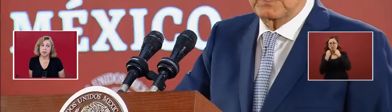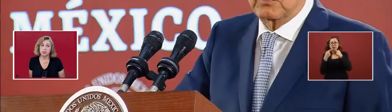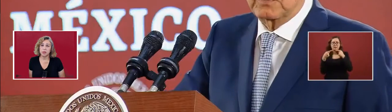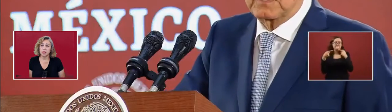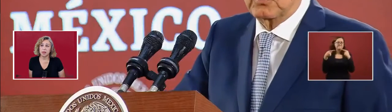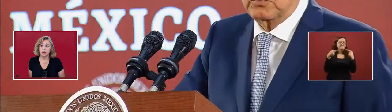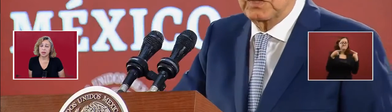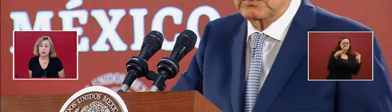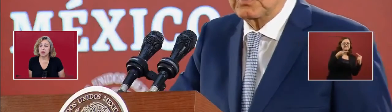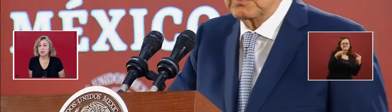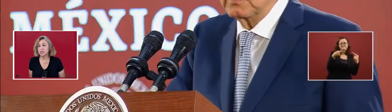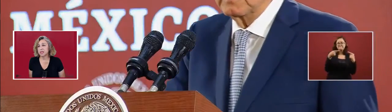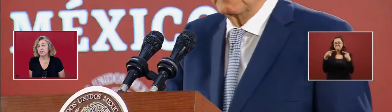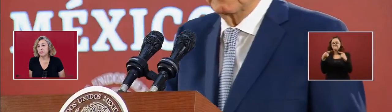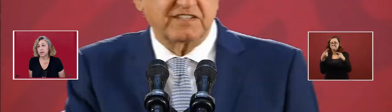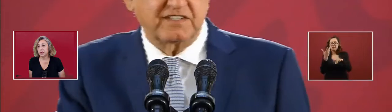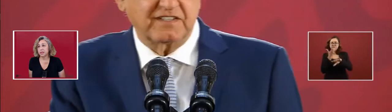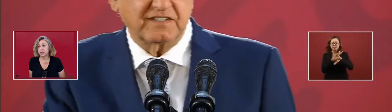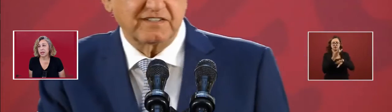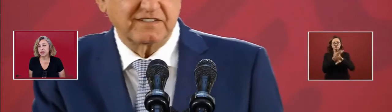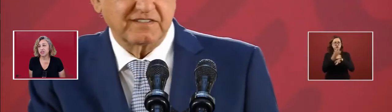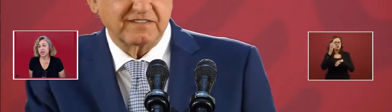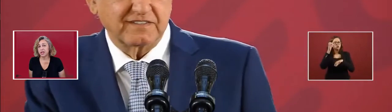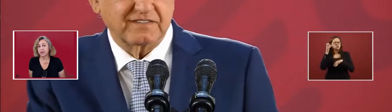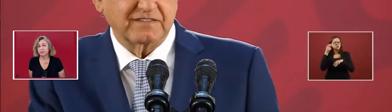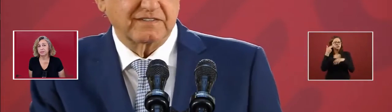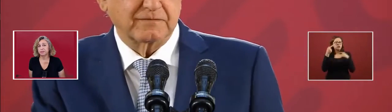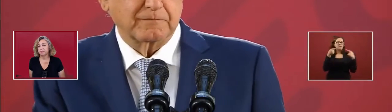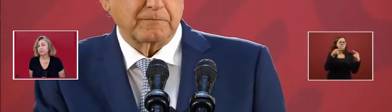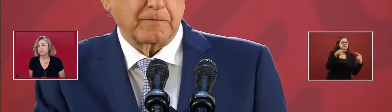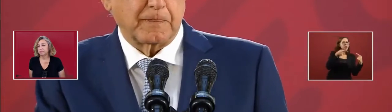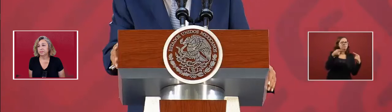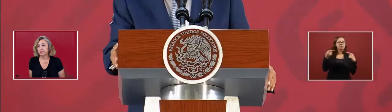between the U.S. government and China.